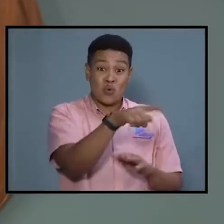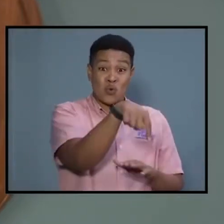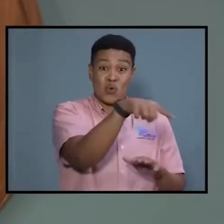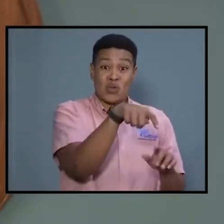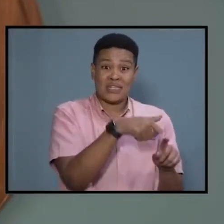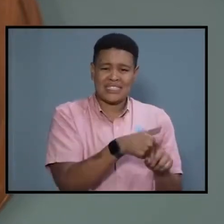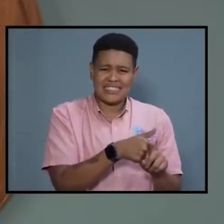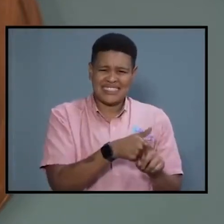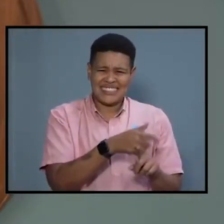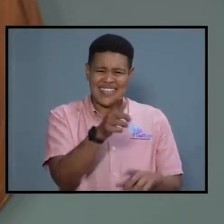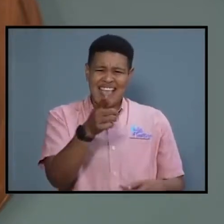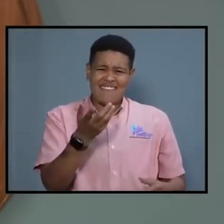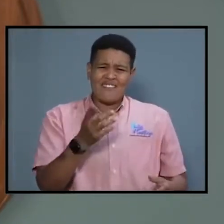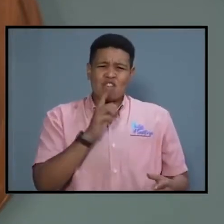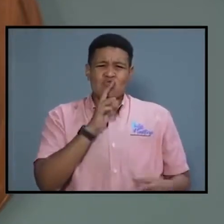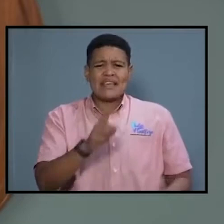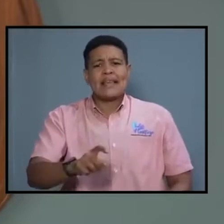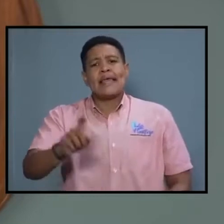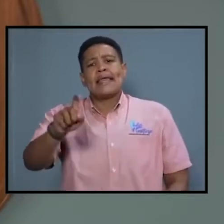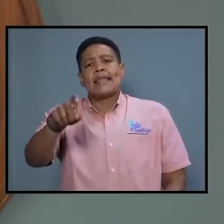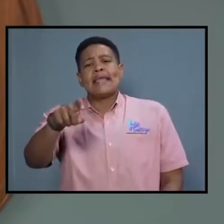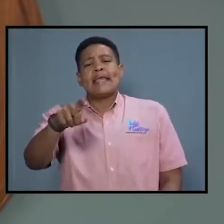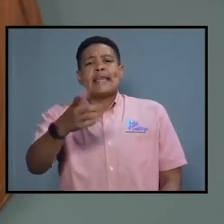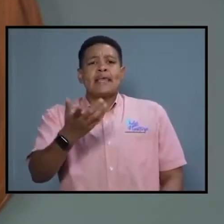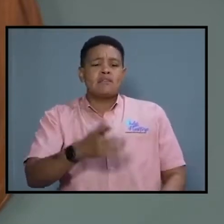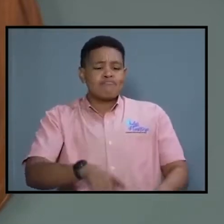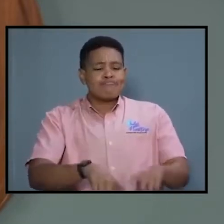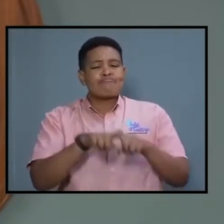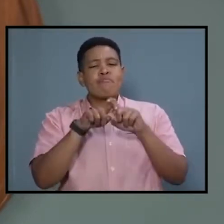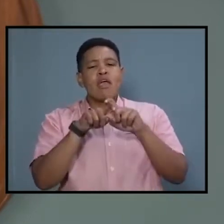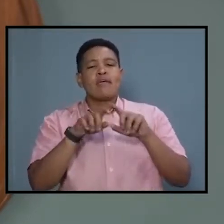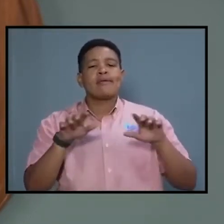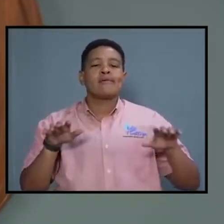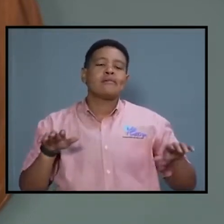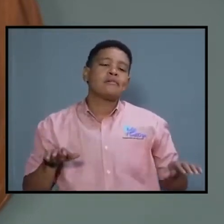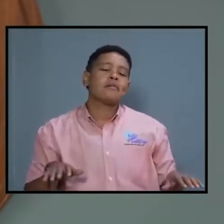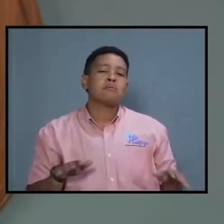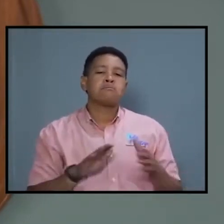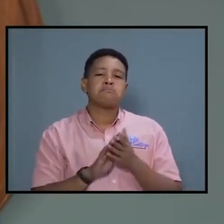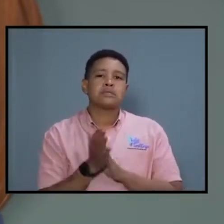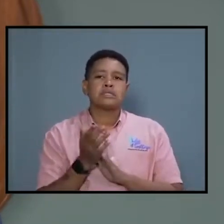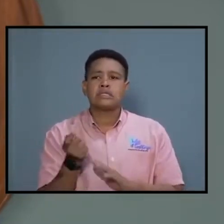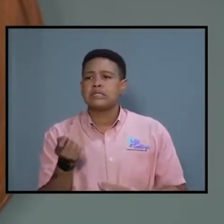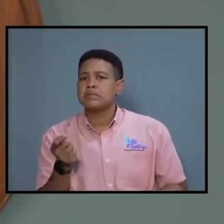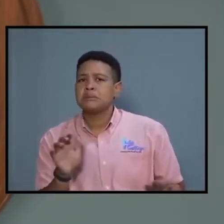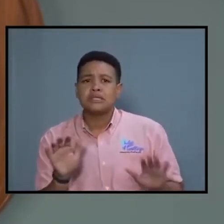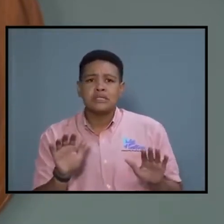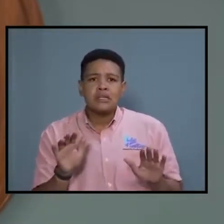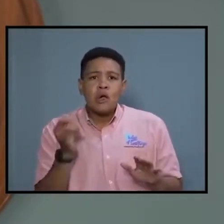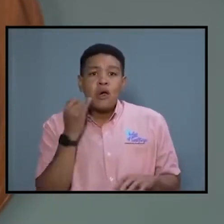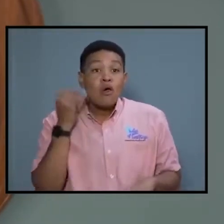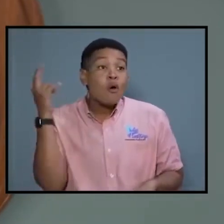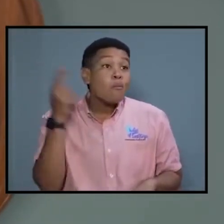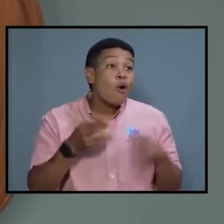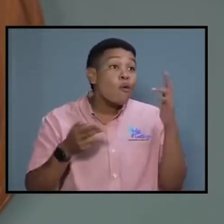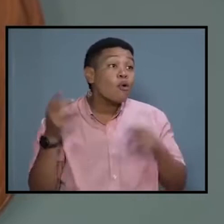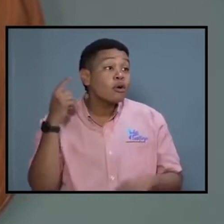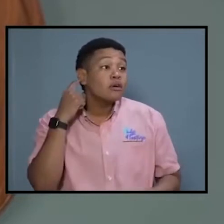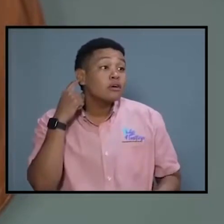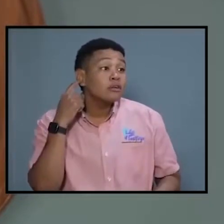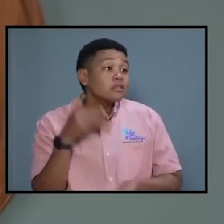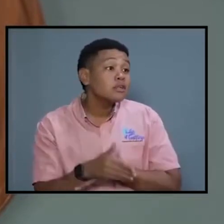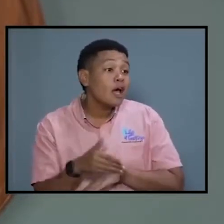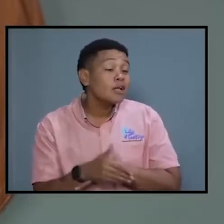a well-needed break, a break from the gunshots every night,